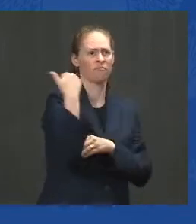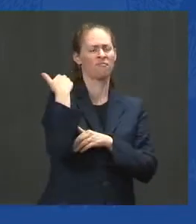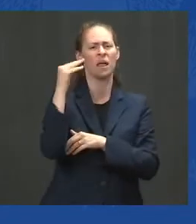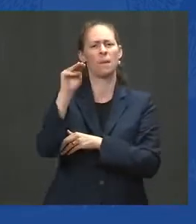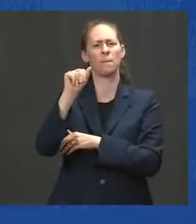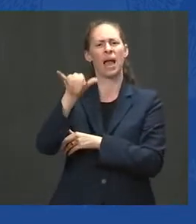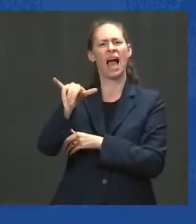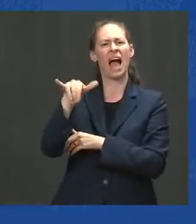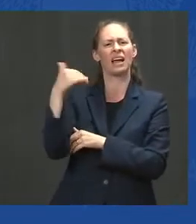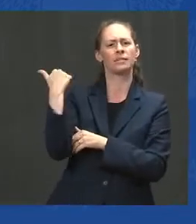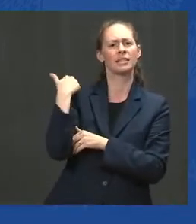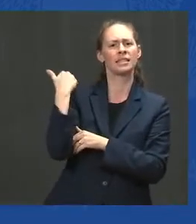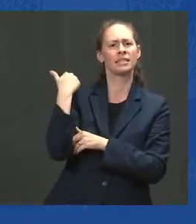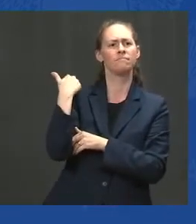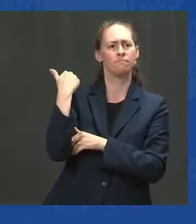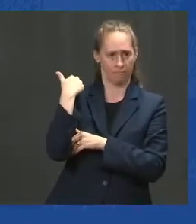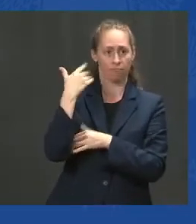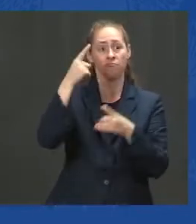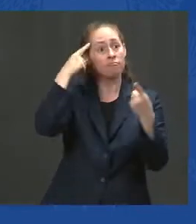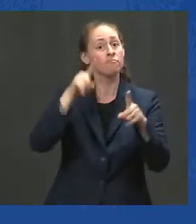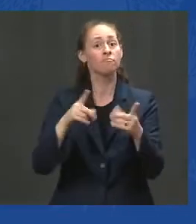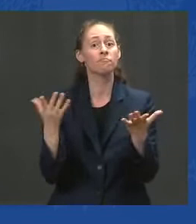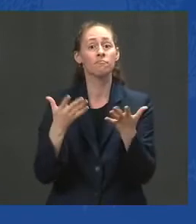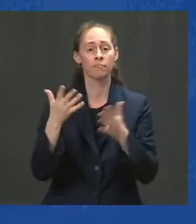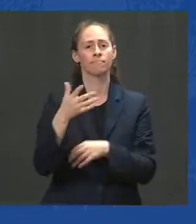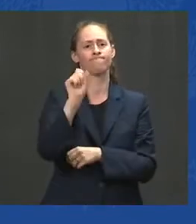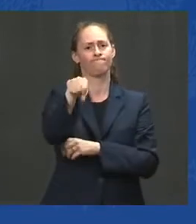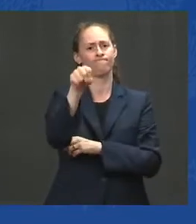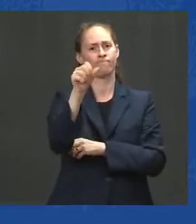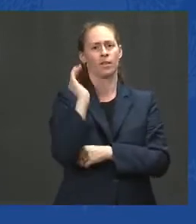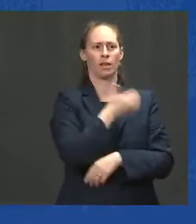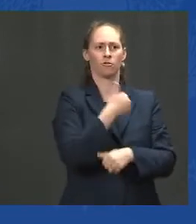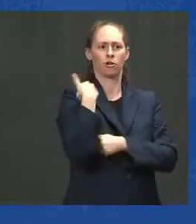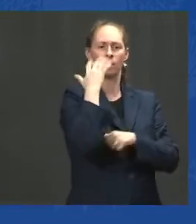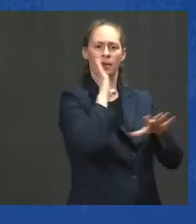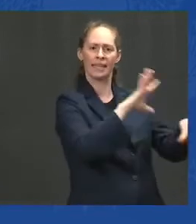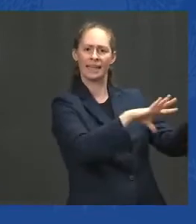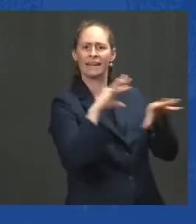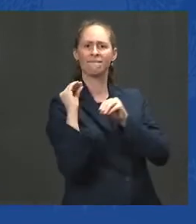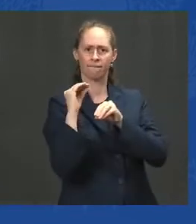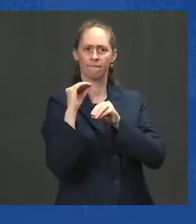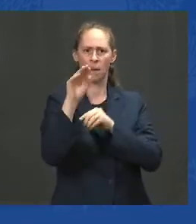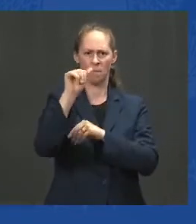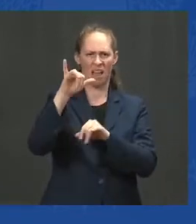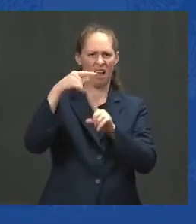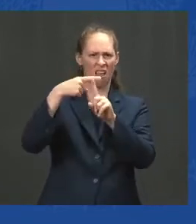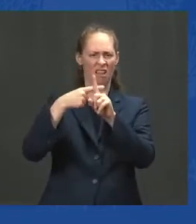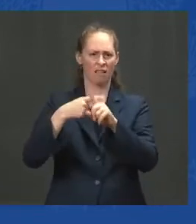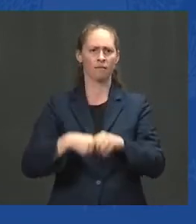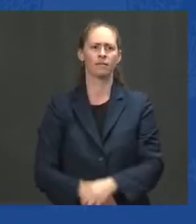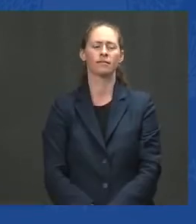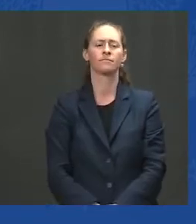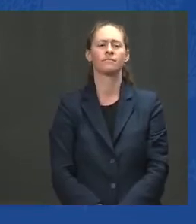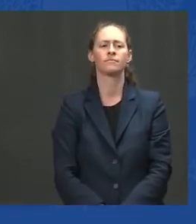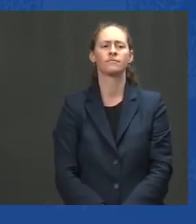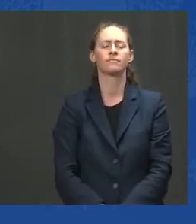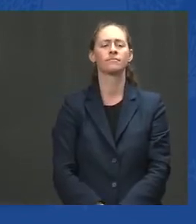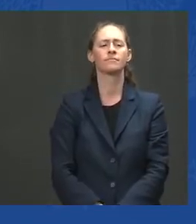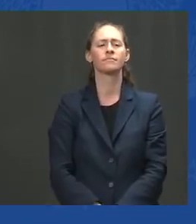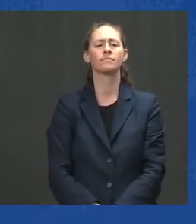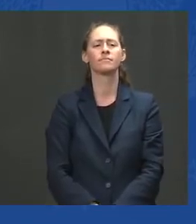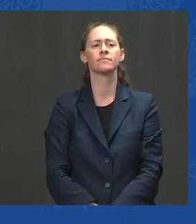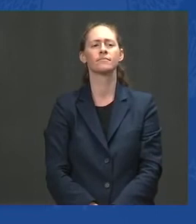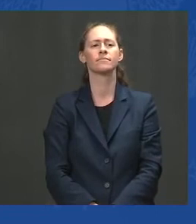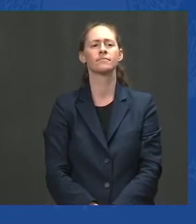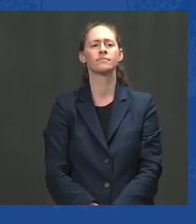office. U.S. had already drawn down during the Trump administration from roughly 15